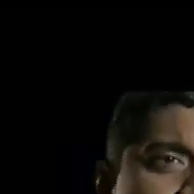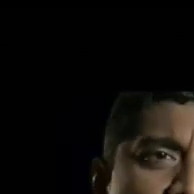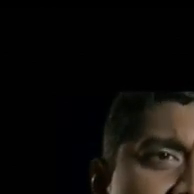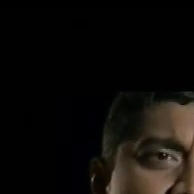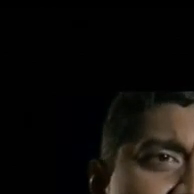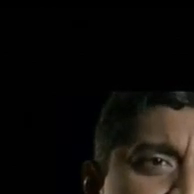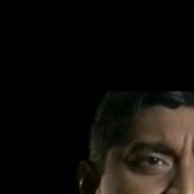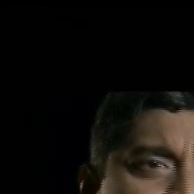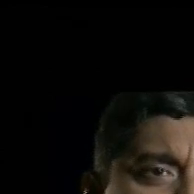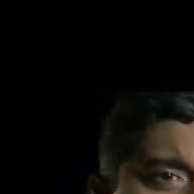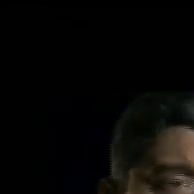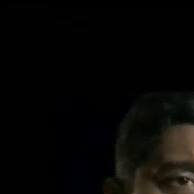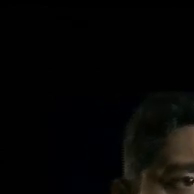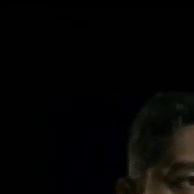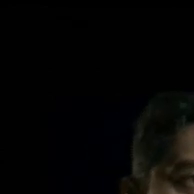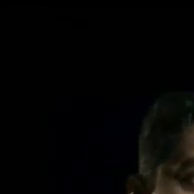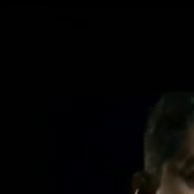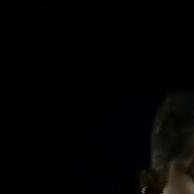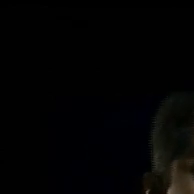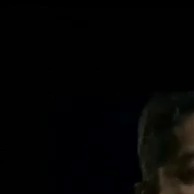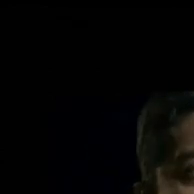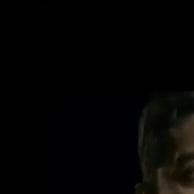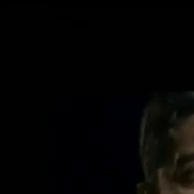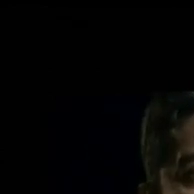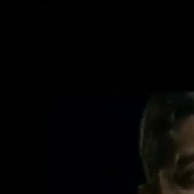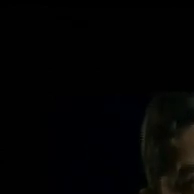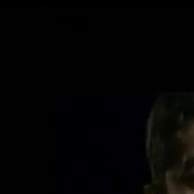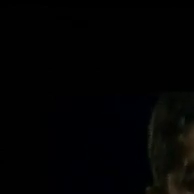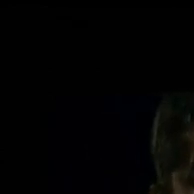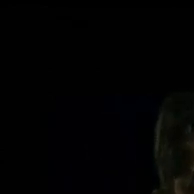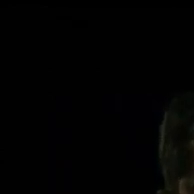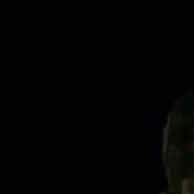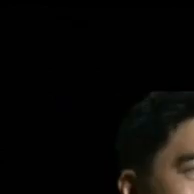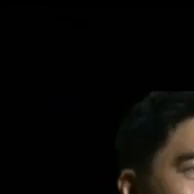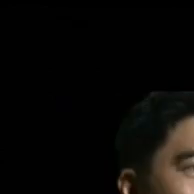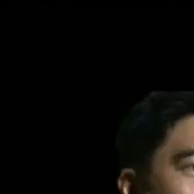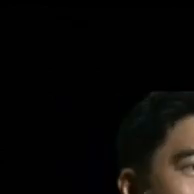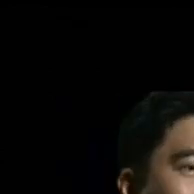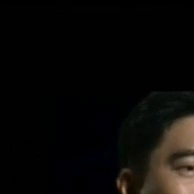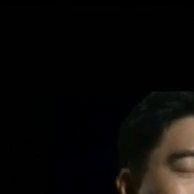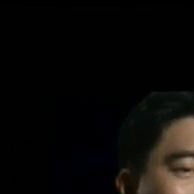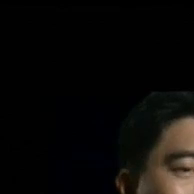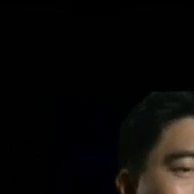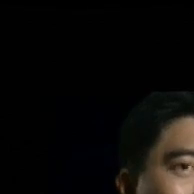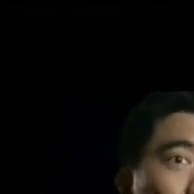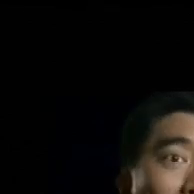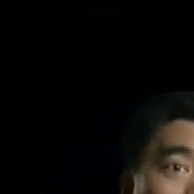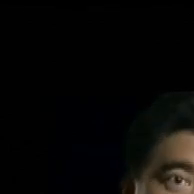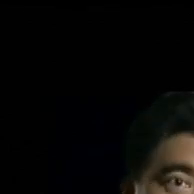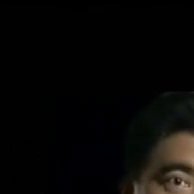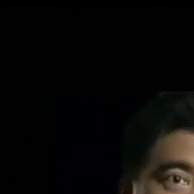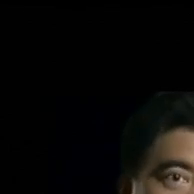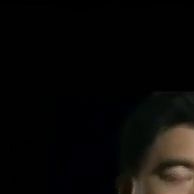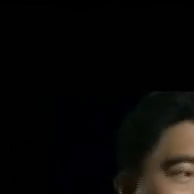there are so many universities that are catching up today. And we need to look for a differentiating factor. We must have strong